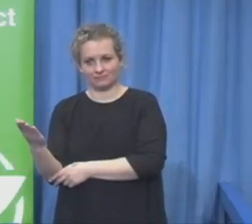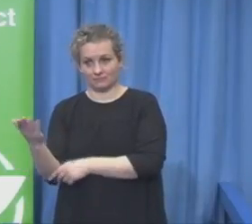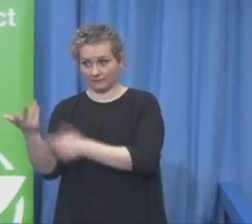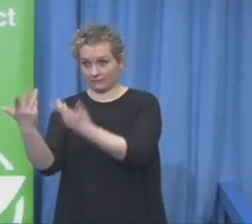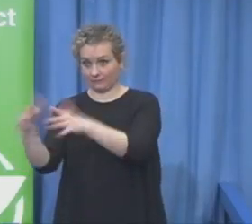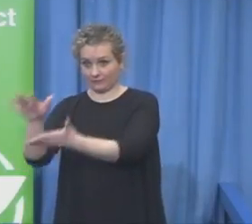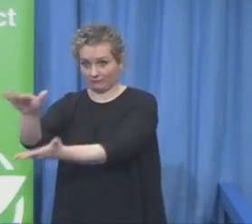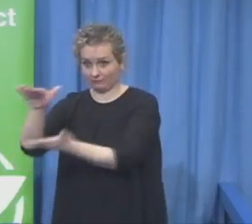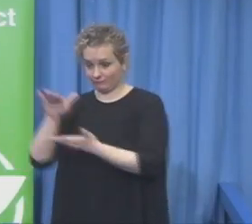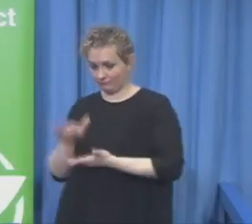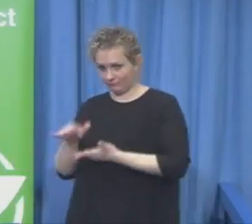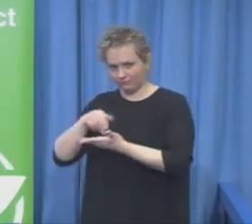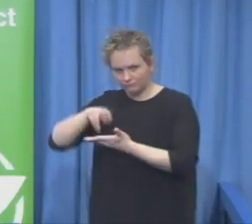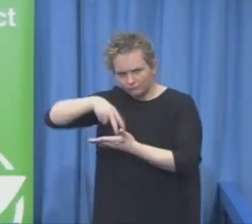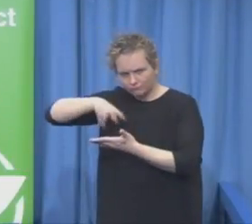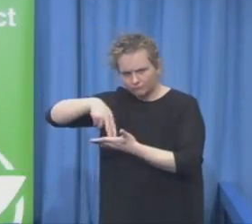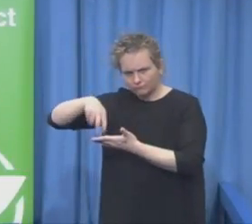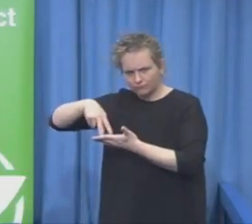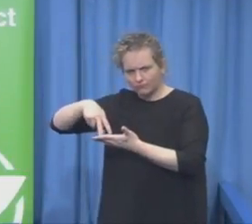add?